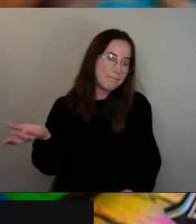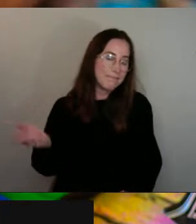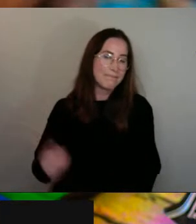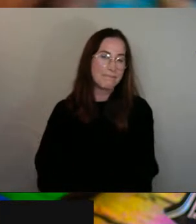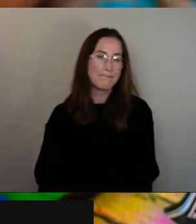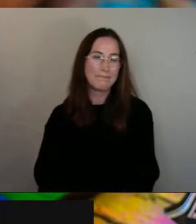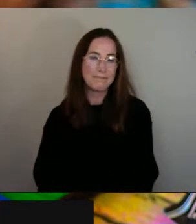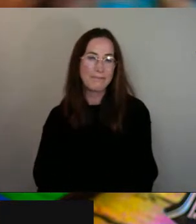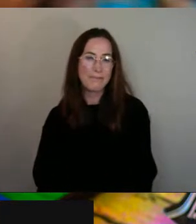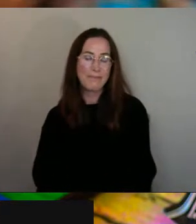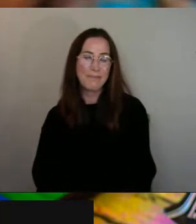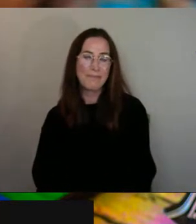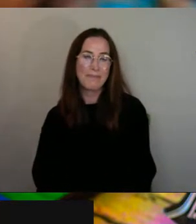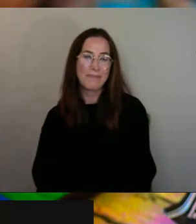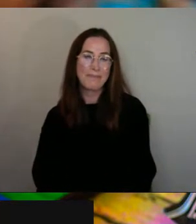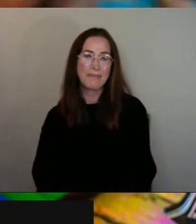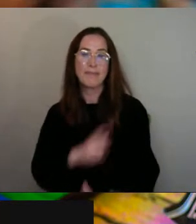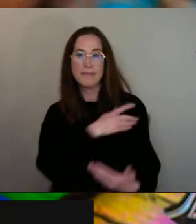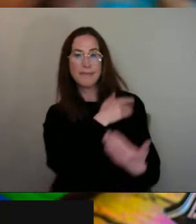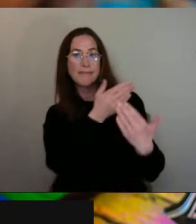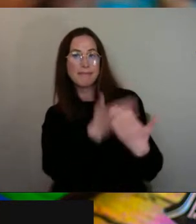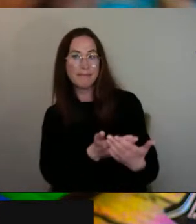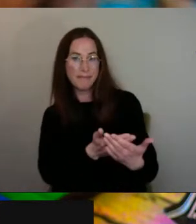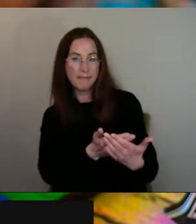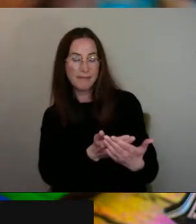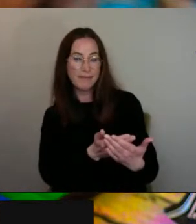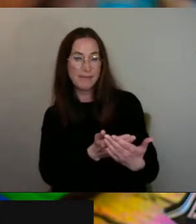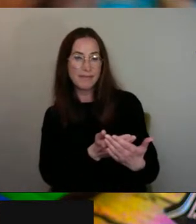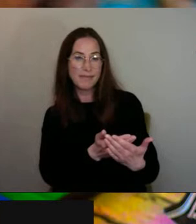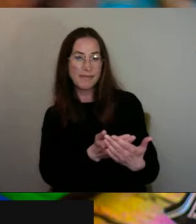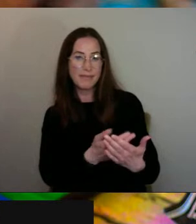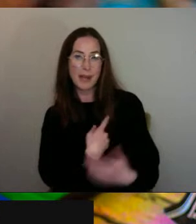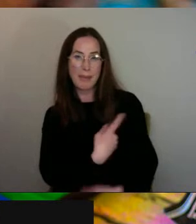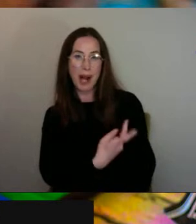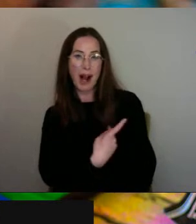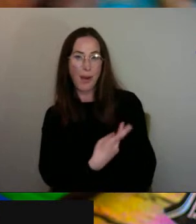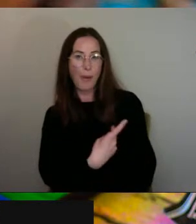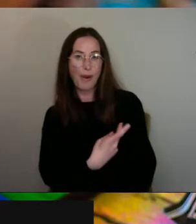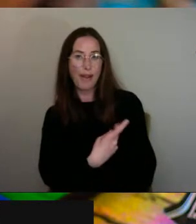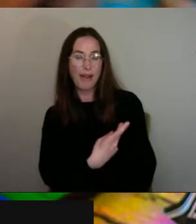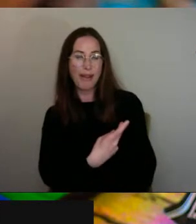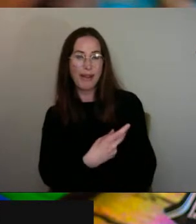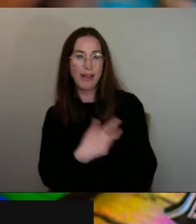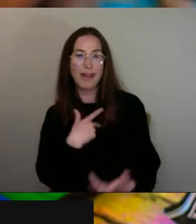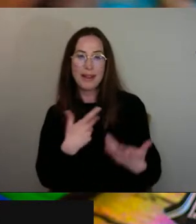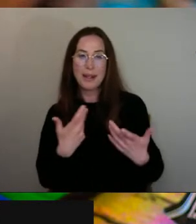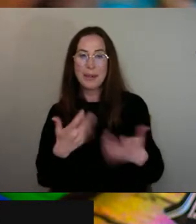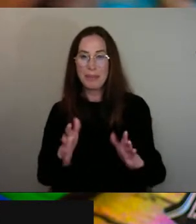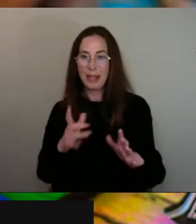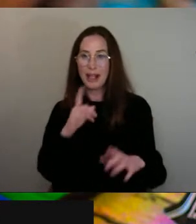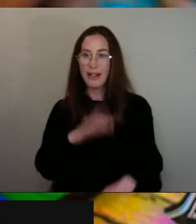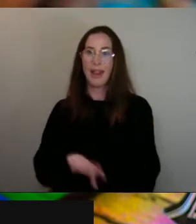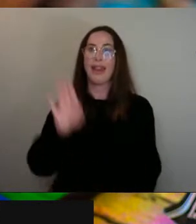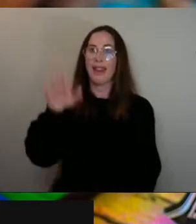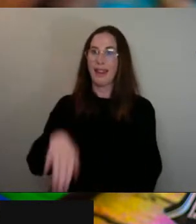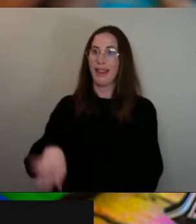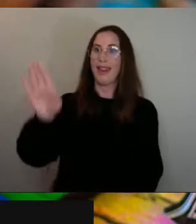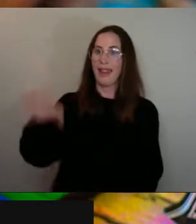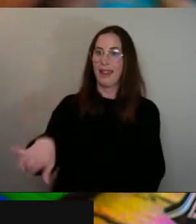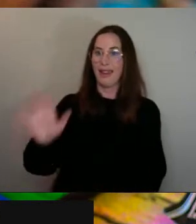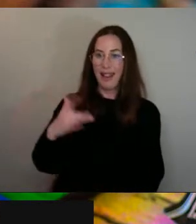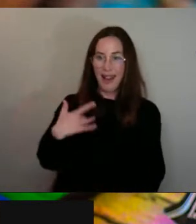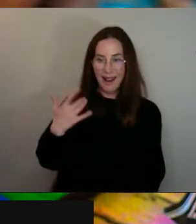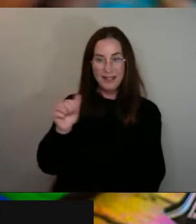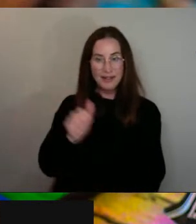Absolutely. And since then, I suppose for both of us, we've had quite a rollercoaster ride in life,